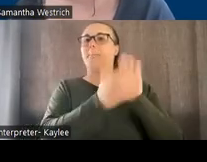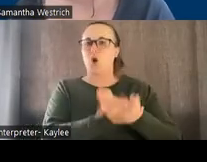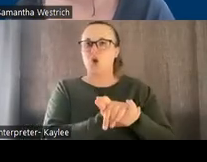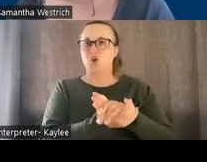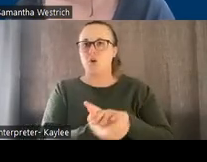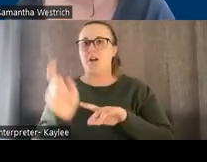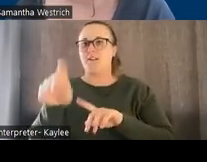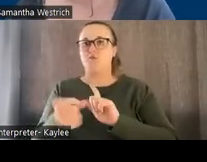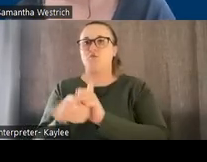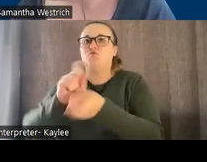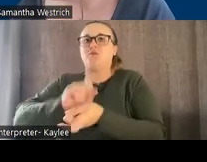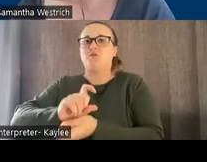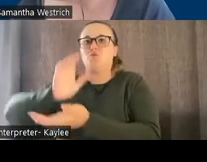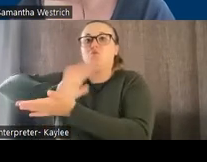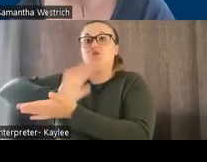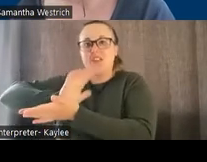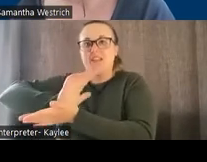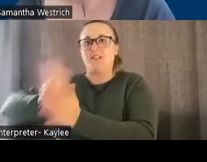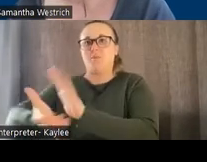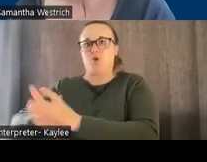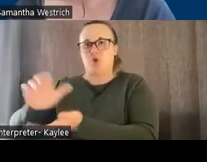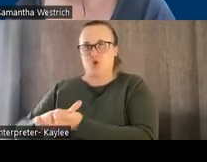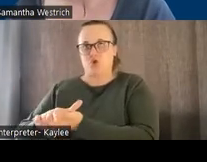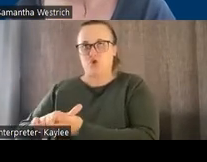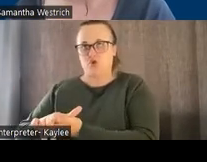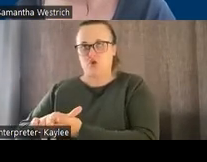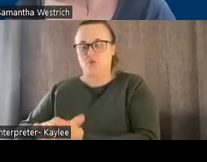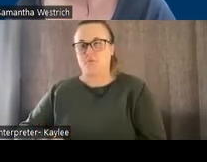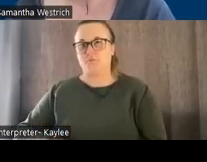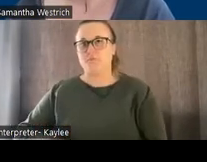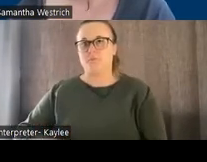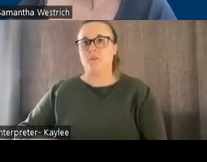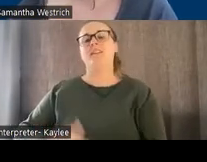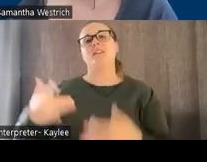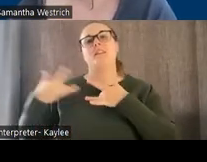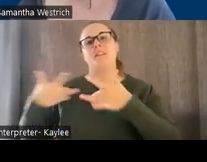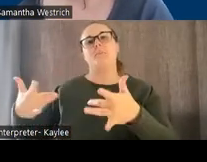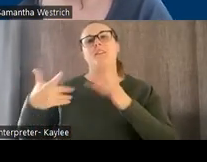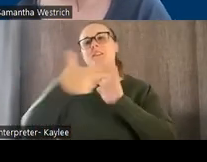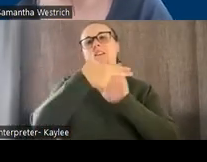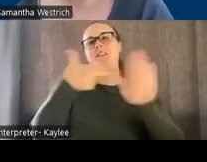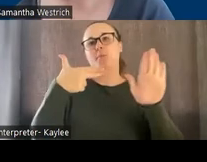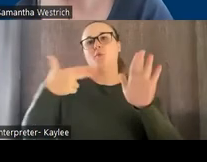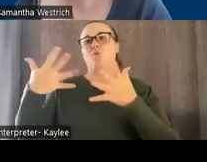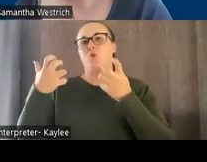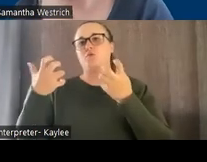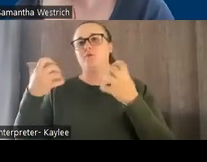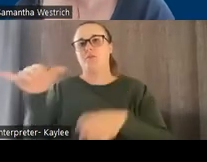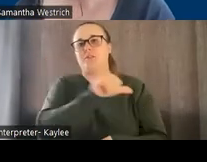cheeseburger. So typically we want the label to match the speech output.